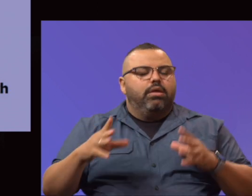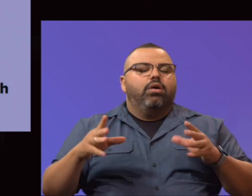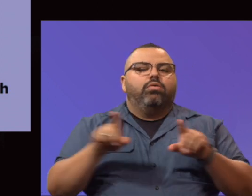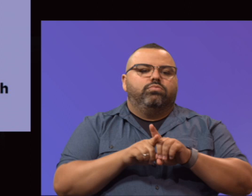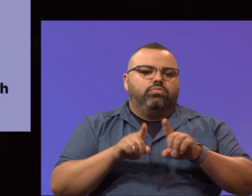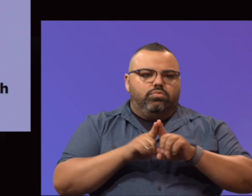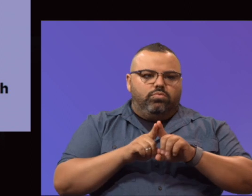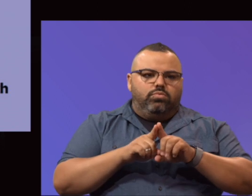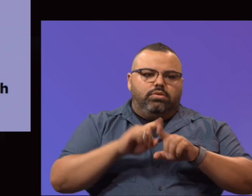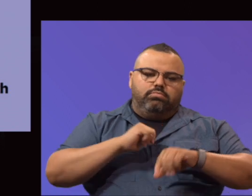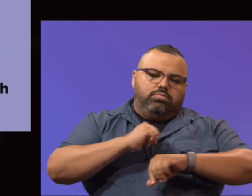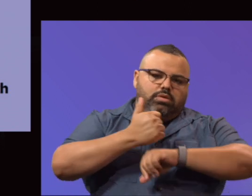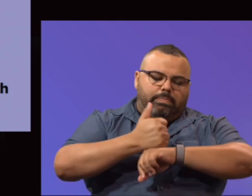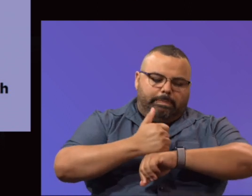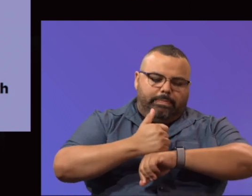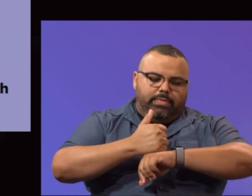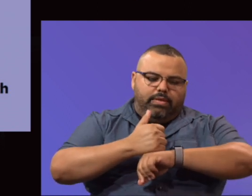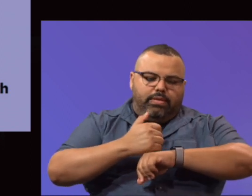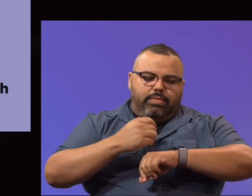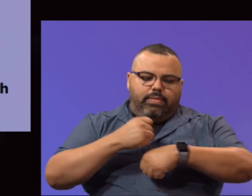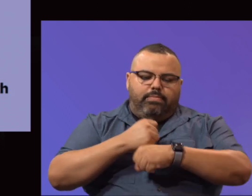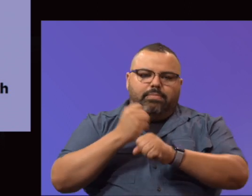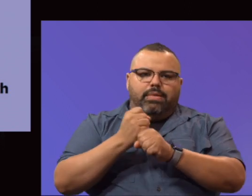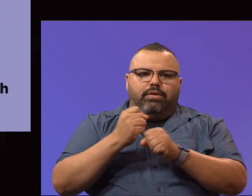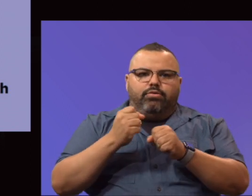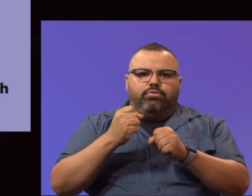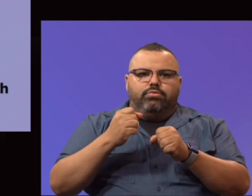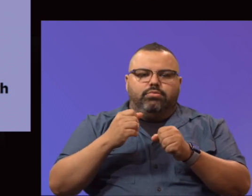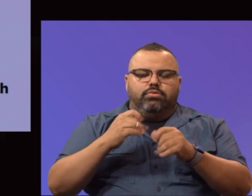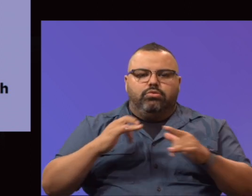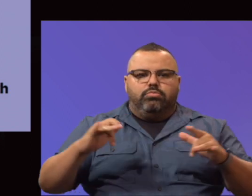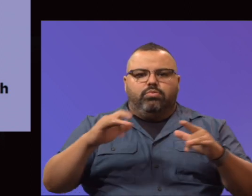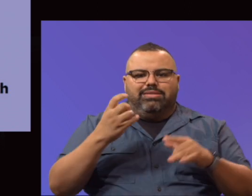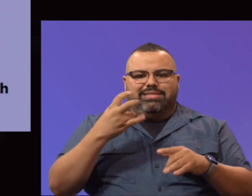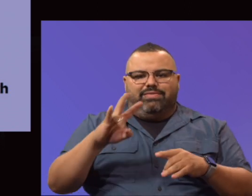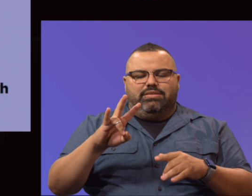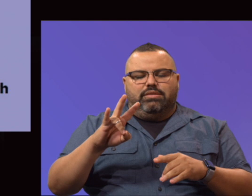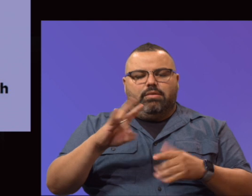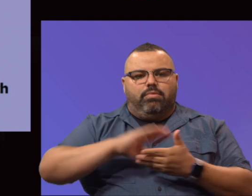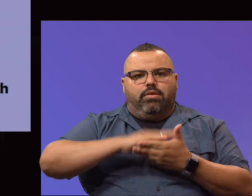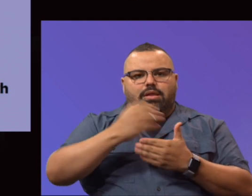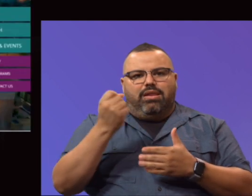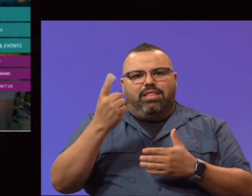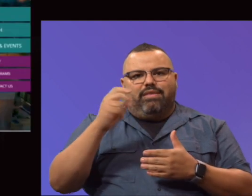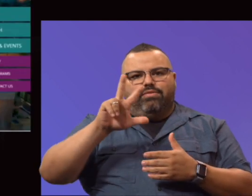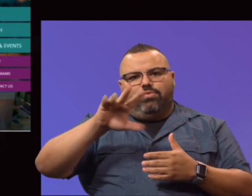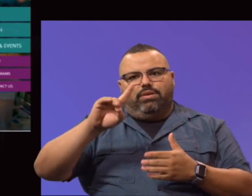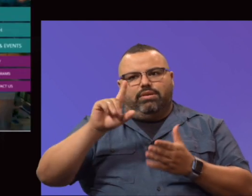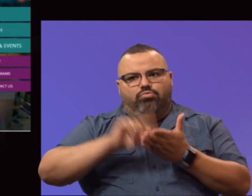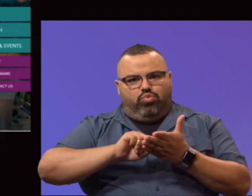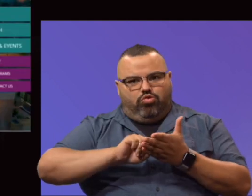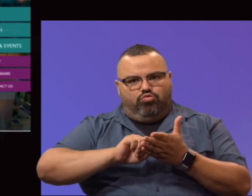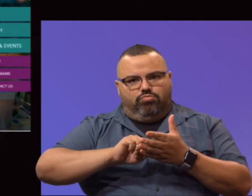the Makerspace lab with 17 laptops and 11 3D printers. So, they have absolutely been busy as well.